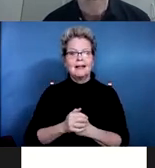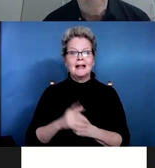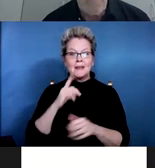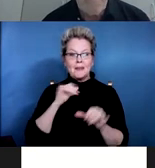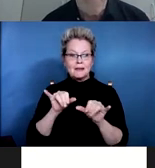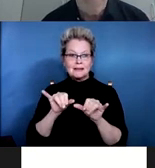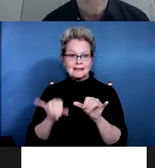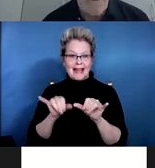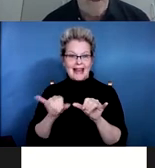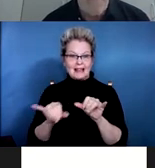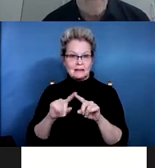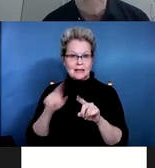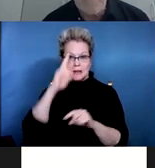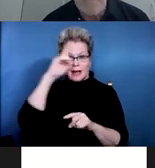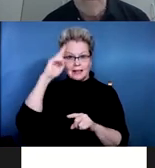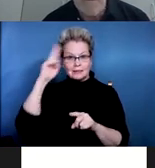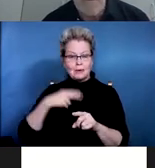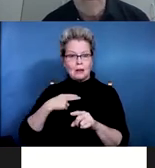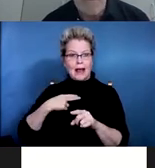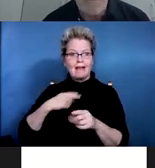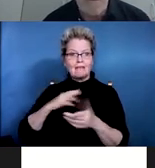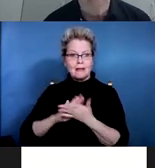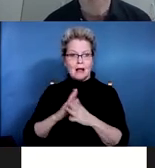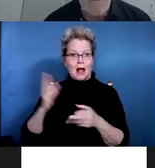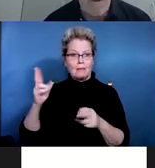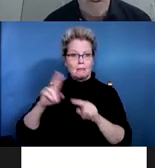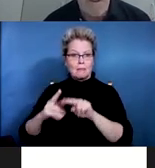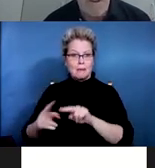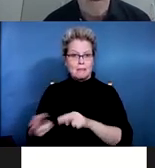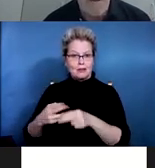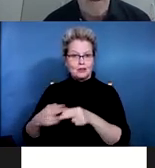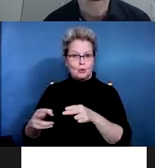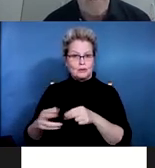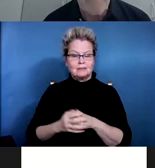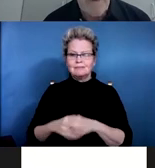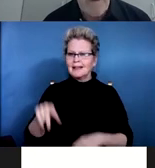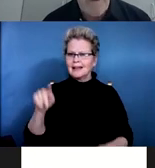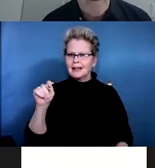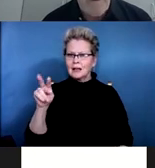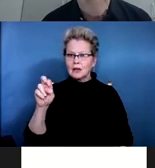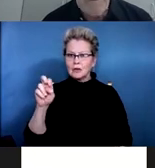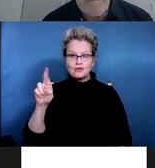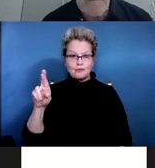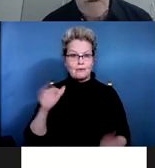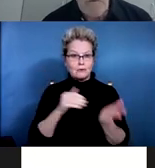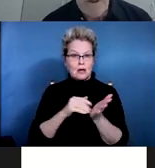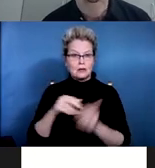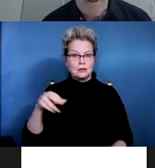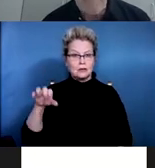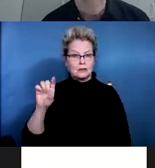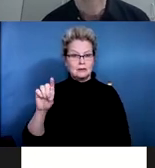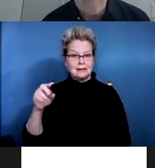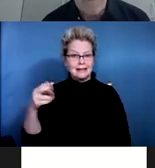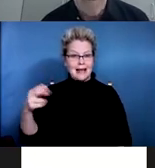There were periods of time, I think Trevor, you had mentioned that you were in inpatient medical